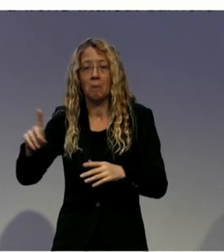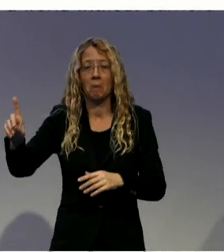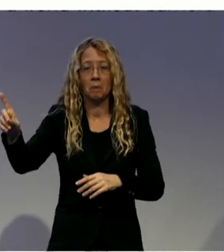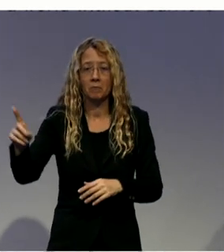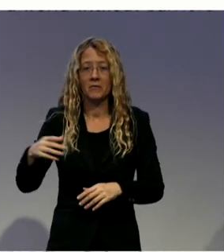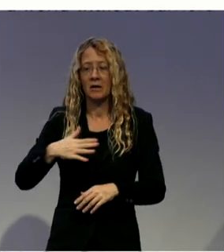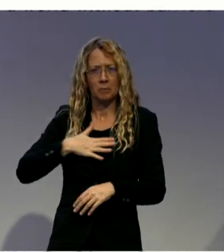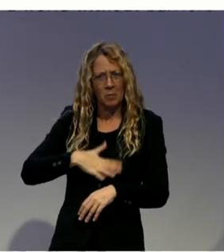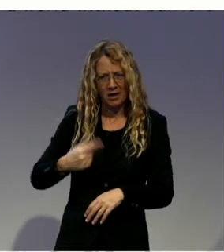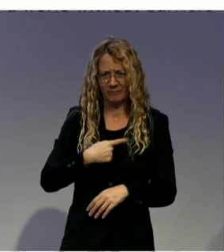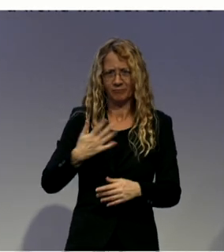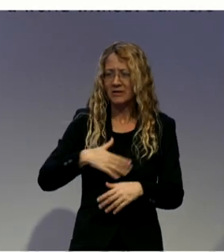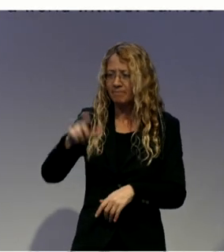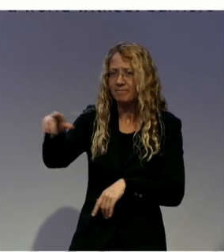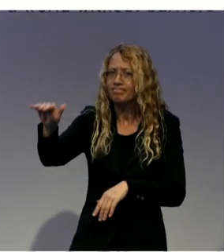hasn't seen.